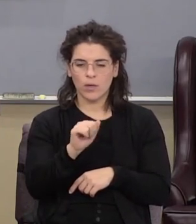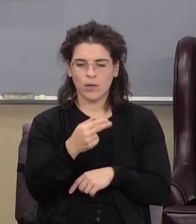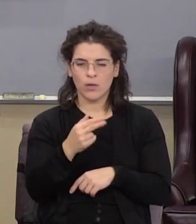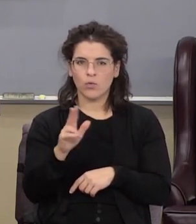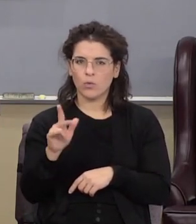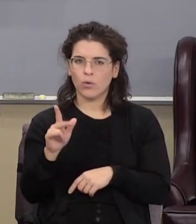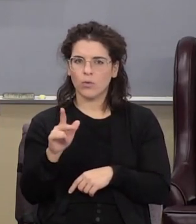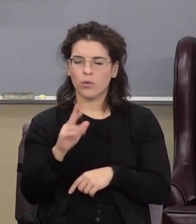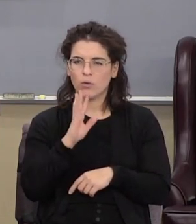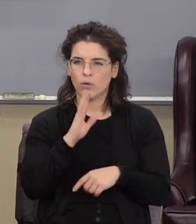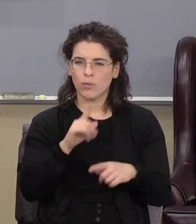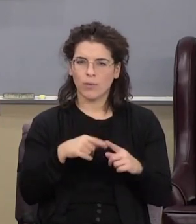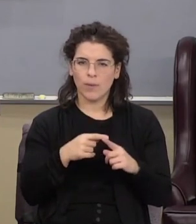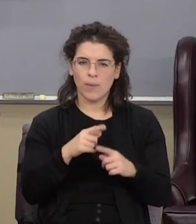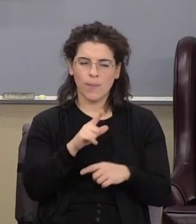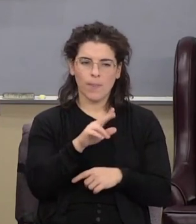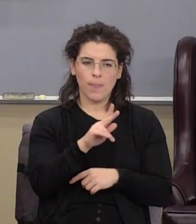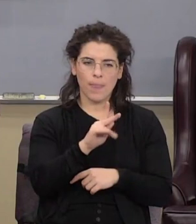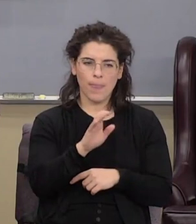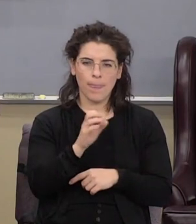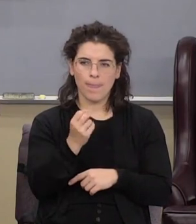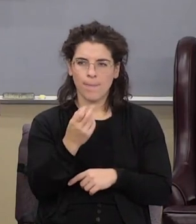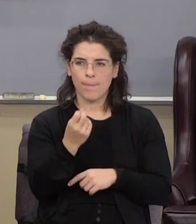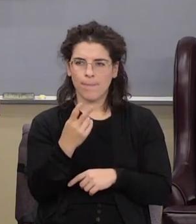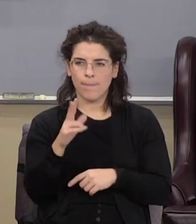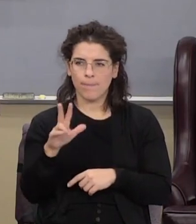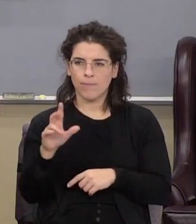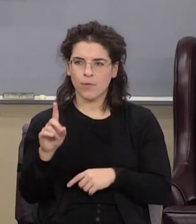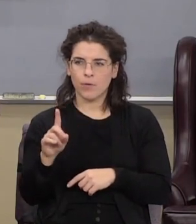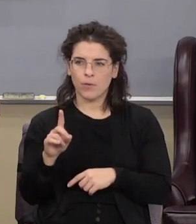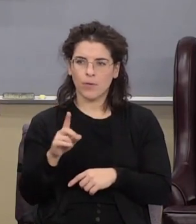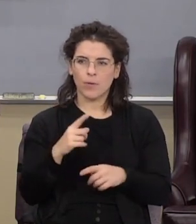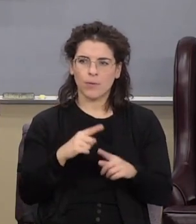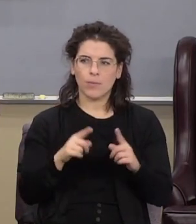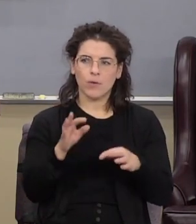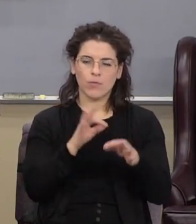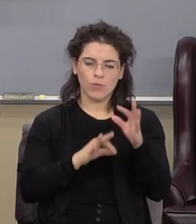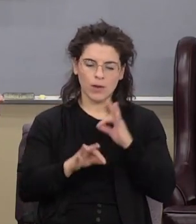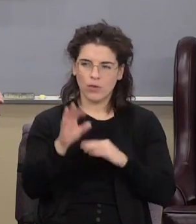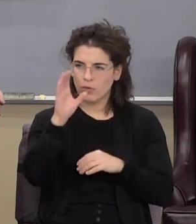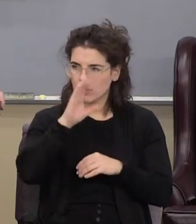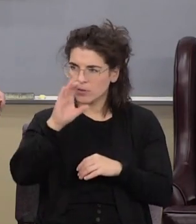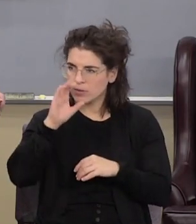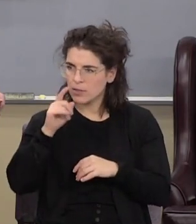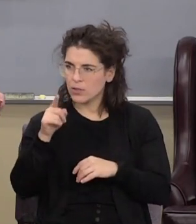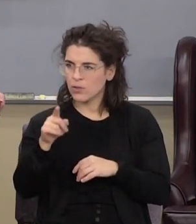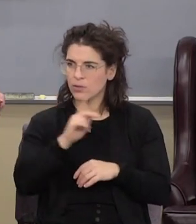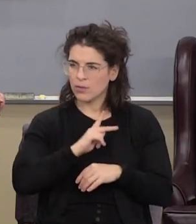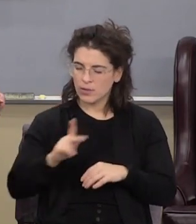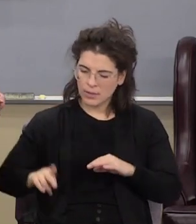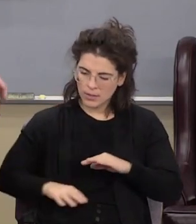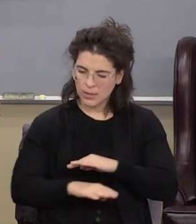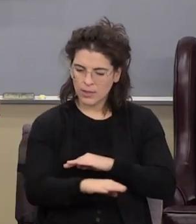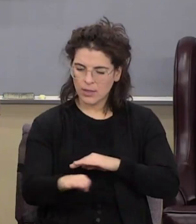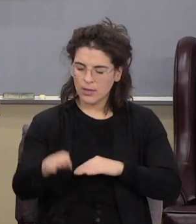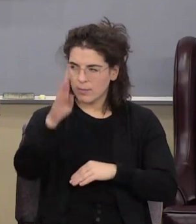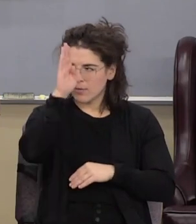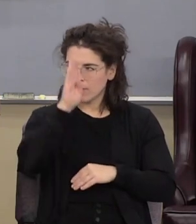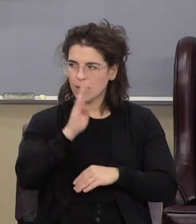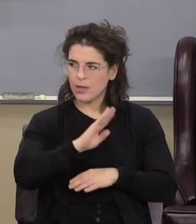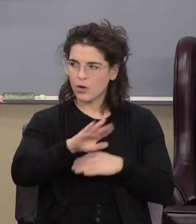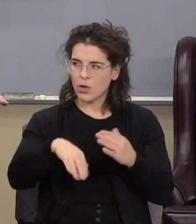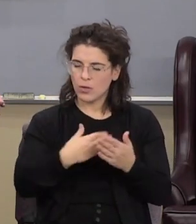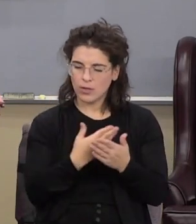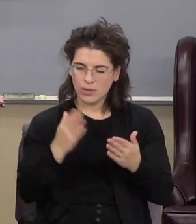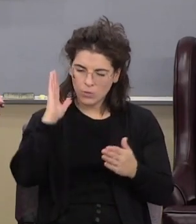Luke 12 verse number 31 but rather seek ye the kingdom of God and all these